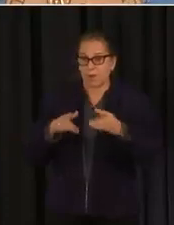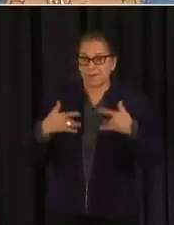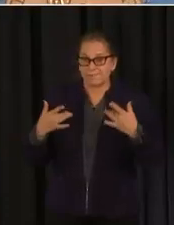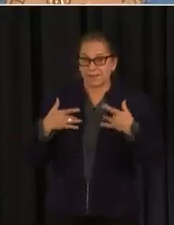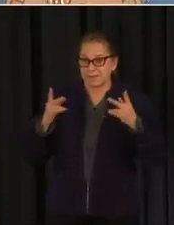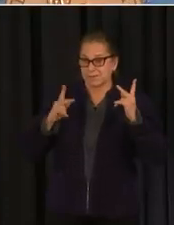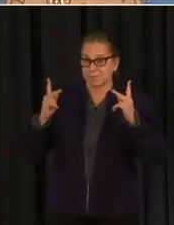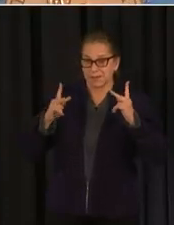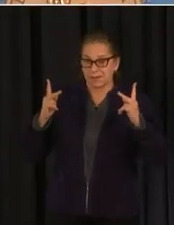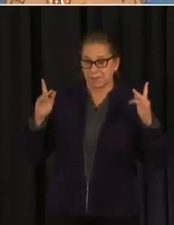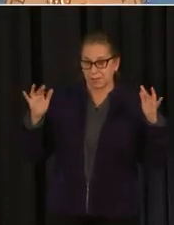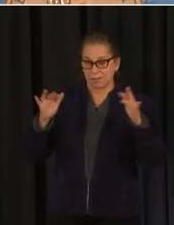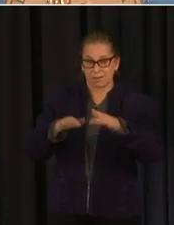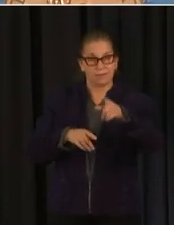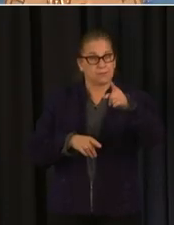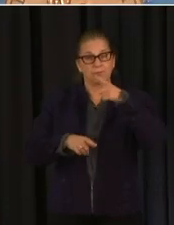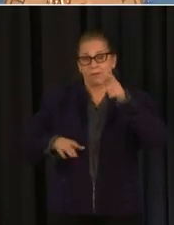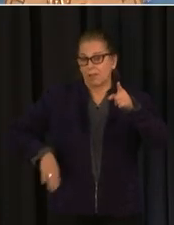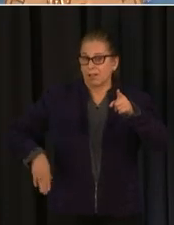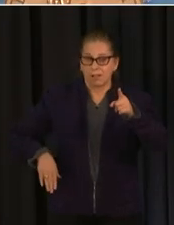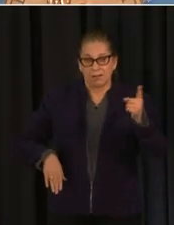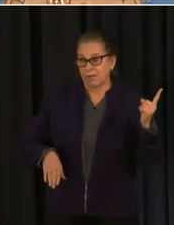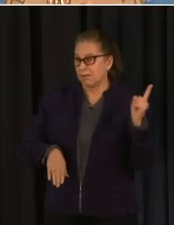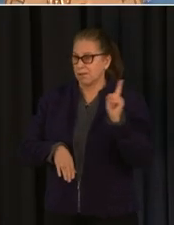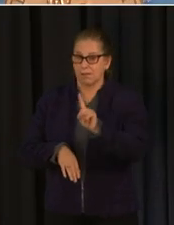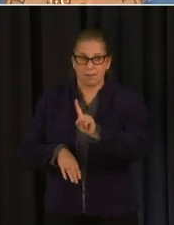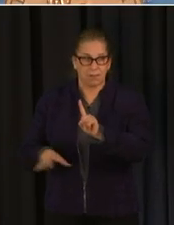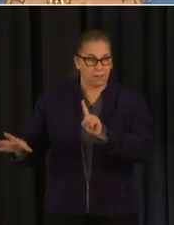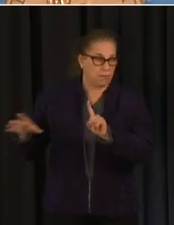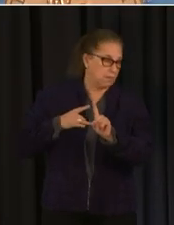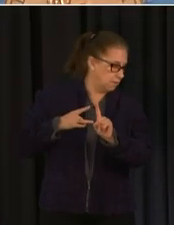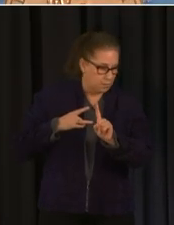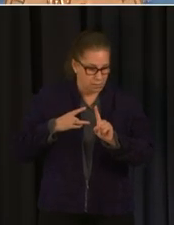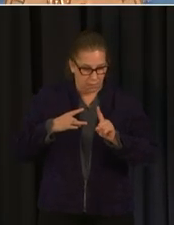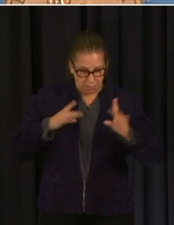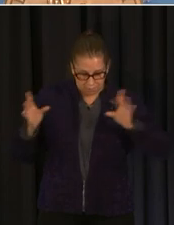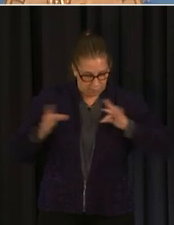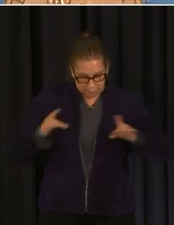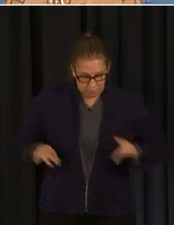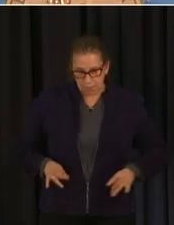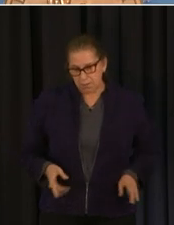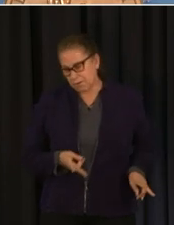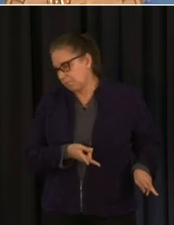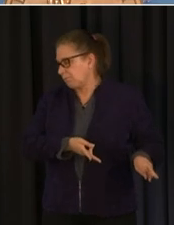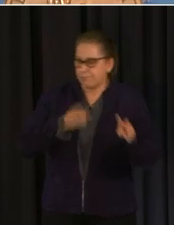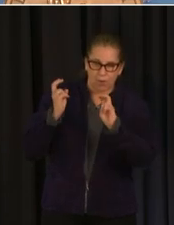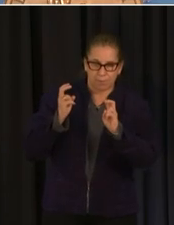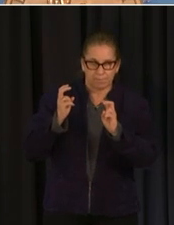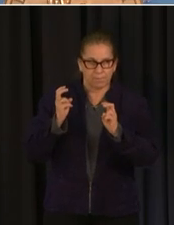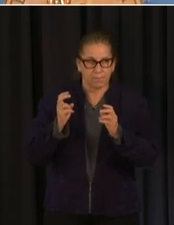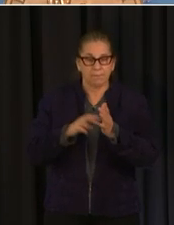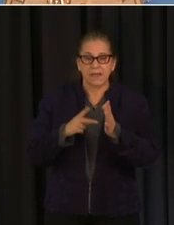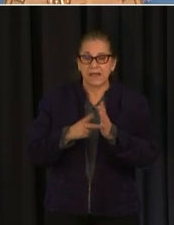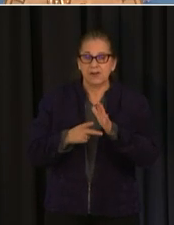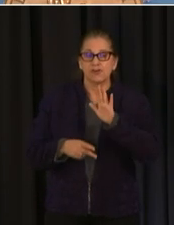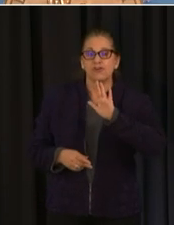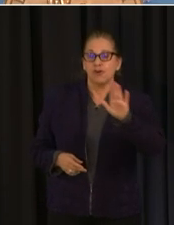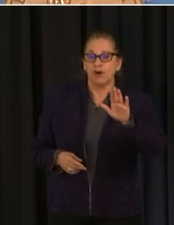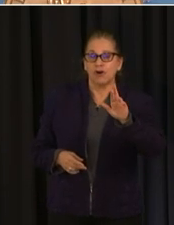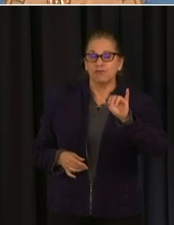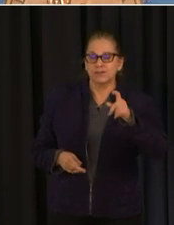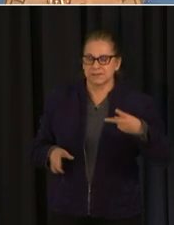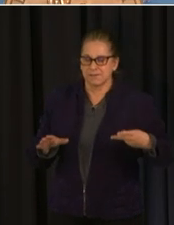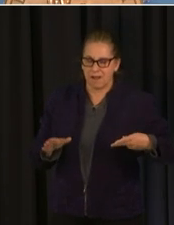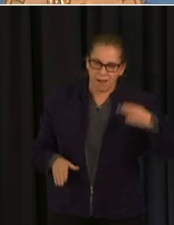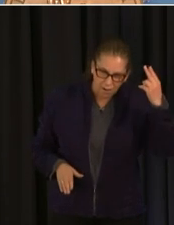we want people uh to get vaccinated and we're going to drive that we know that our community health partners are going to drive